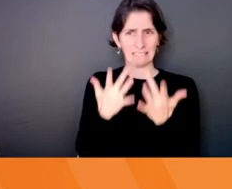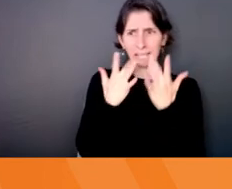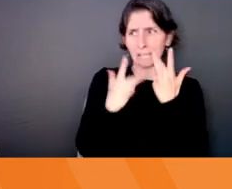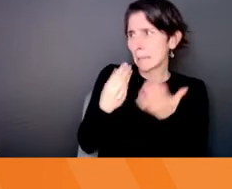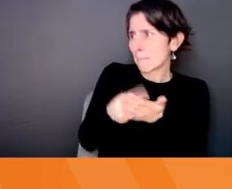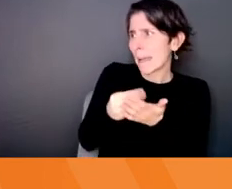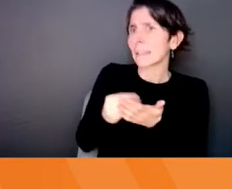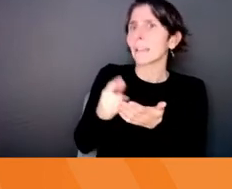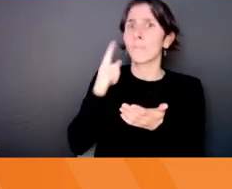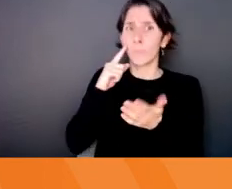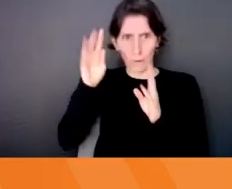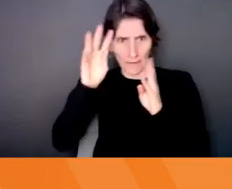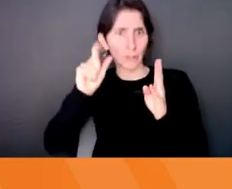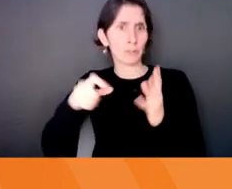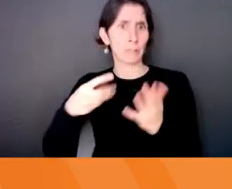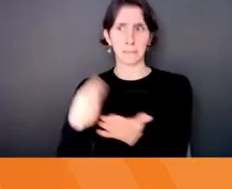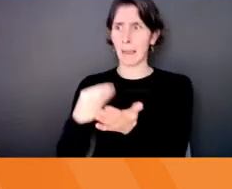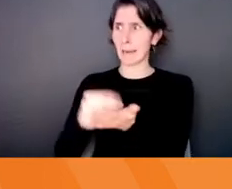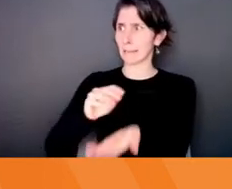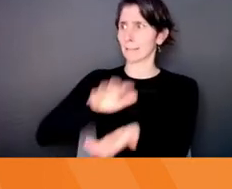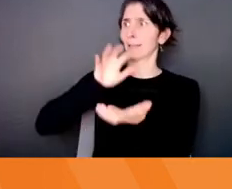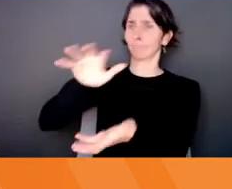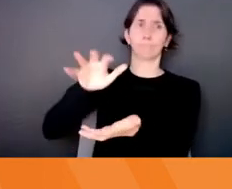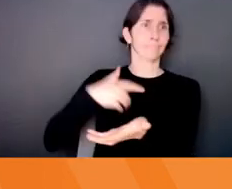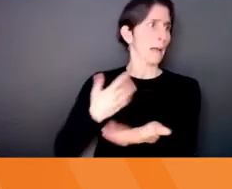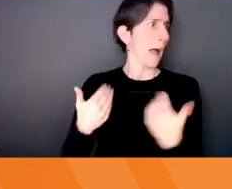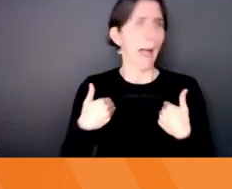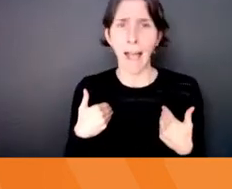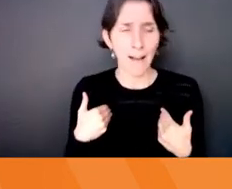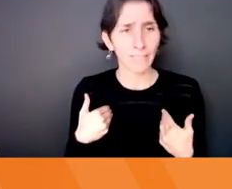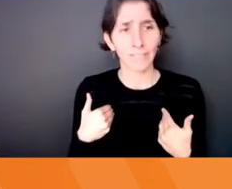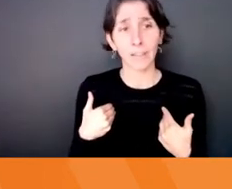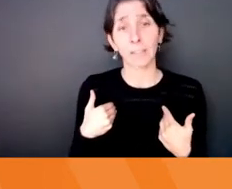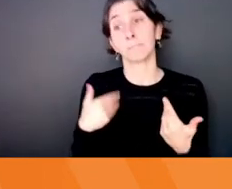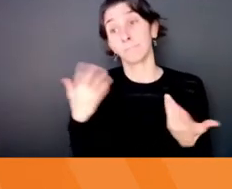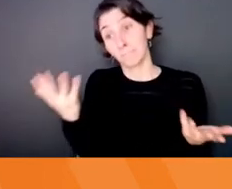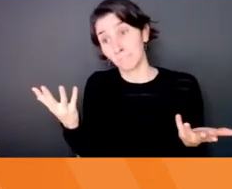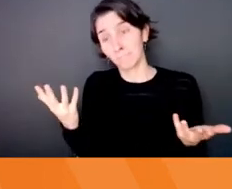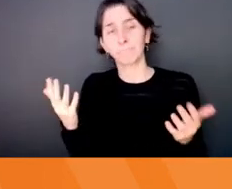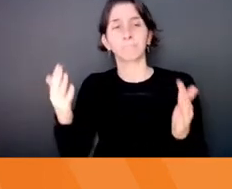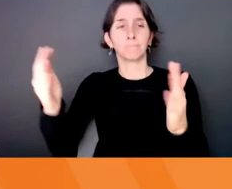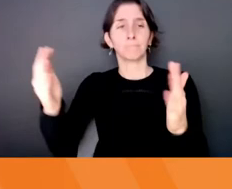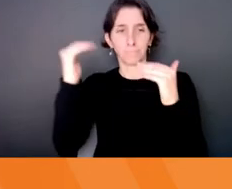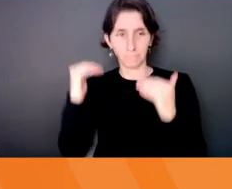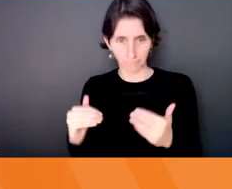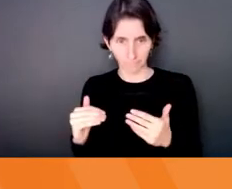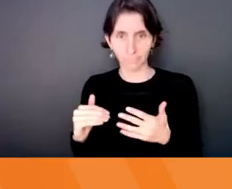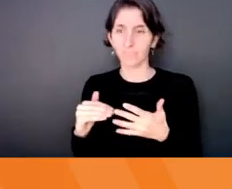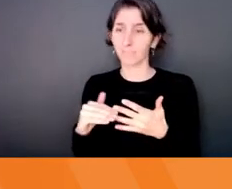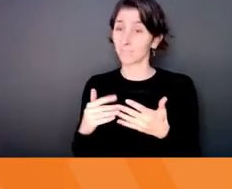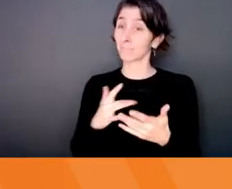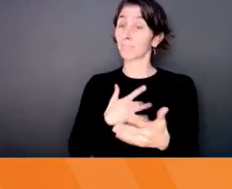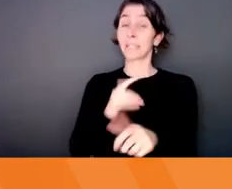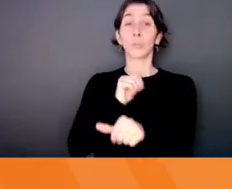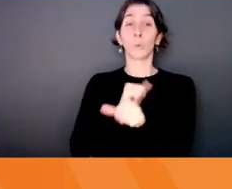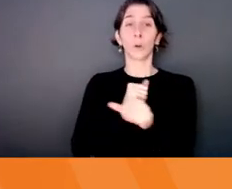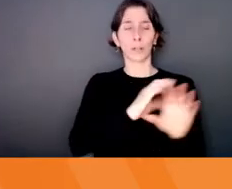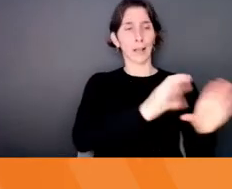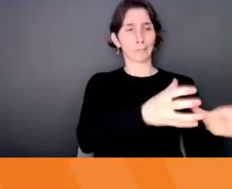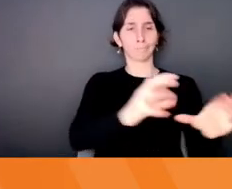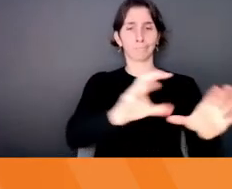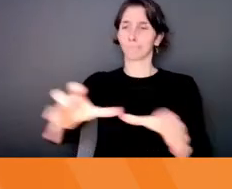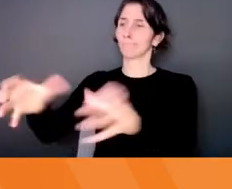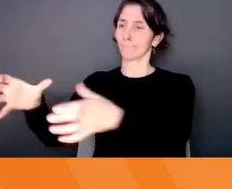money to do what it is. So we might lack the permission and resources. We also work in functional silos. So many